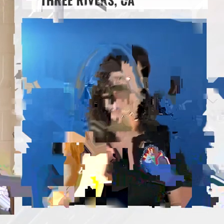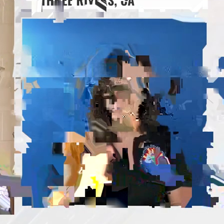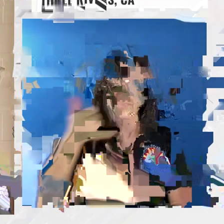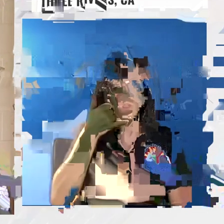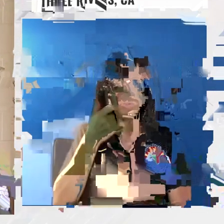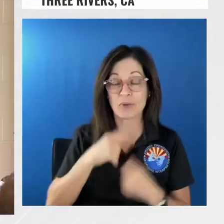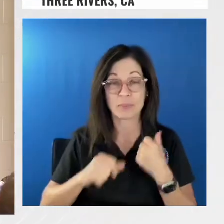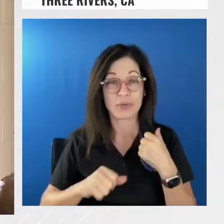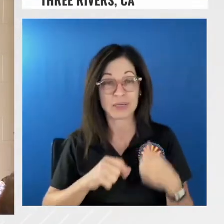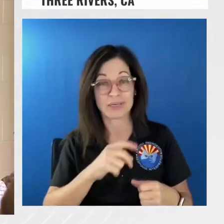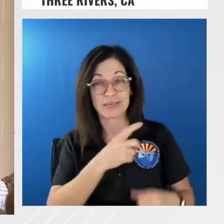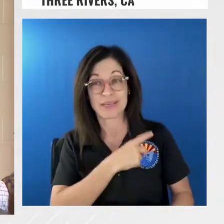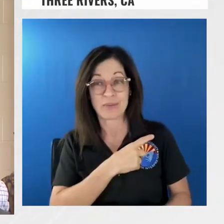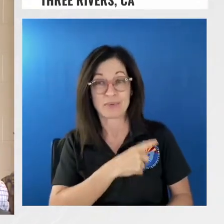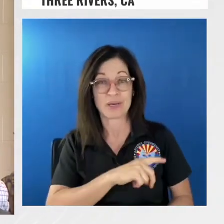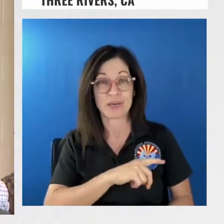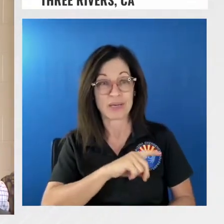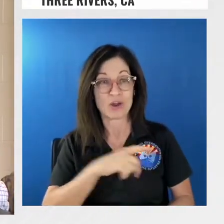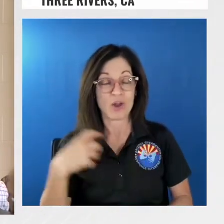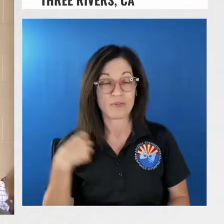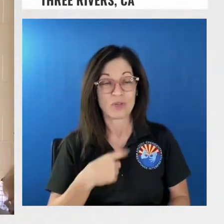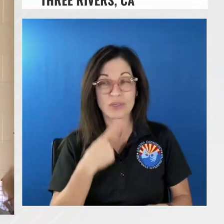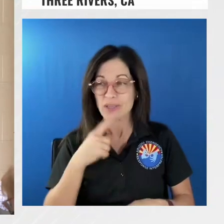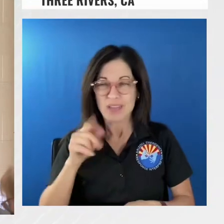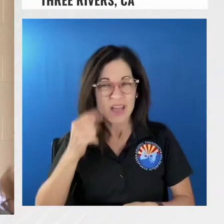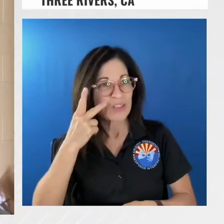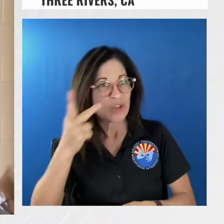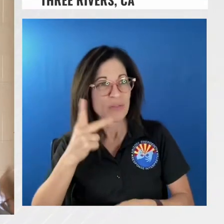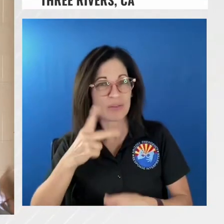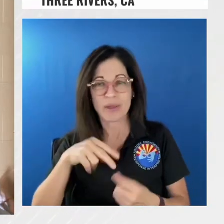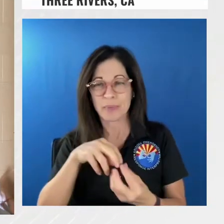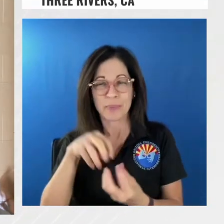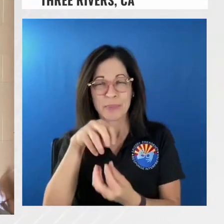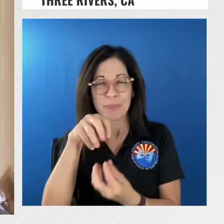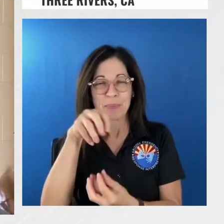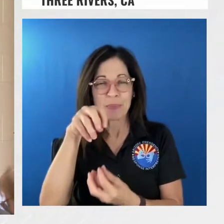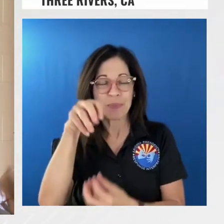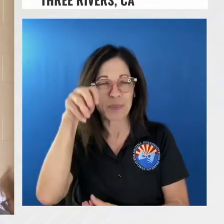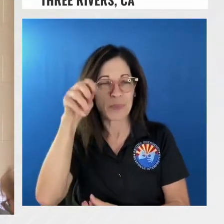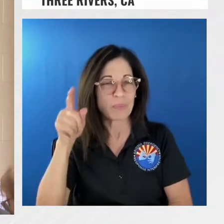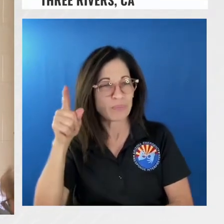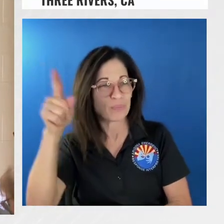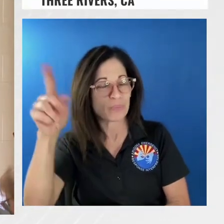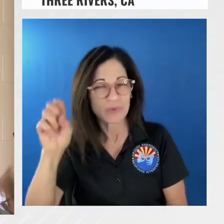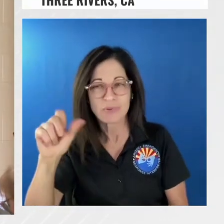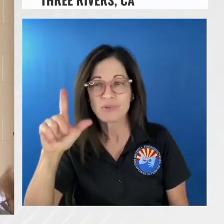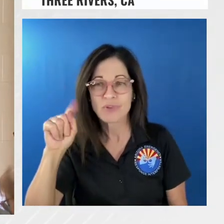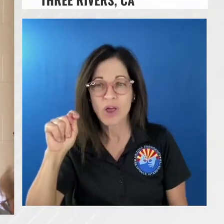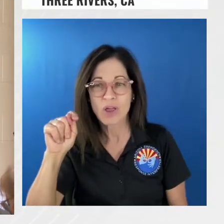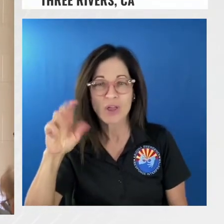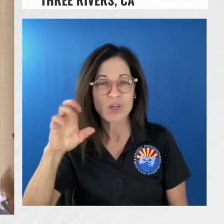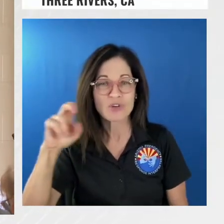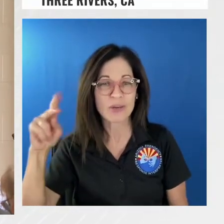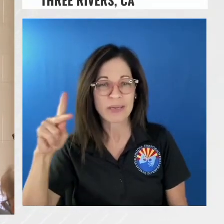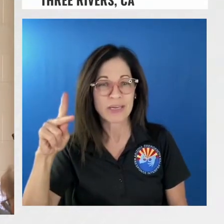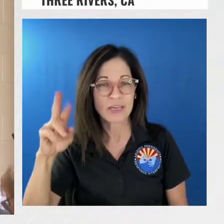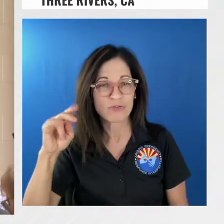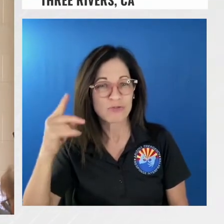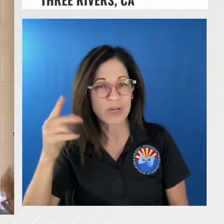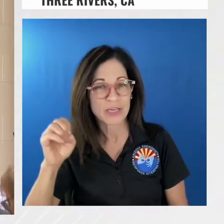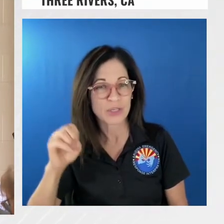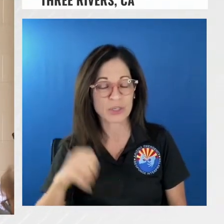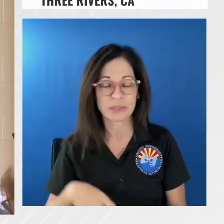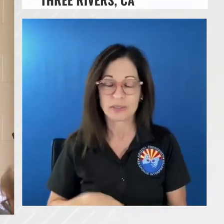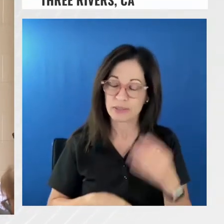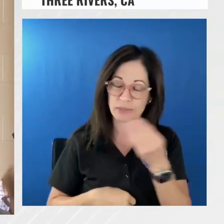of this thin little column of smoke up off um salt creek ridge he said we've got a fire it's not in a good location